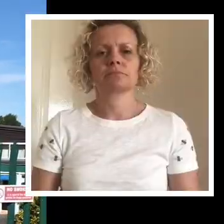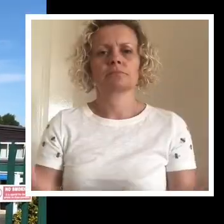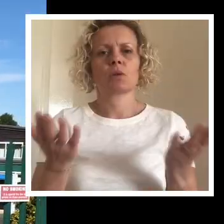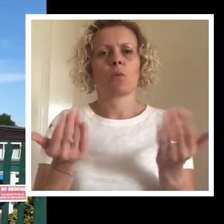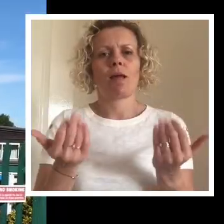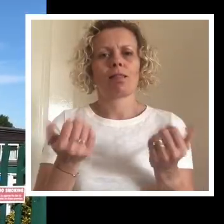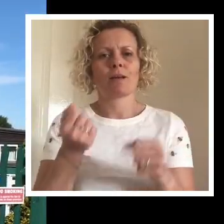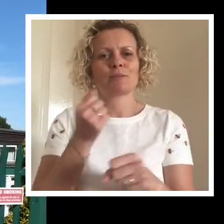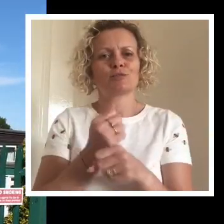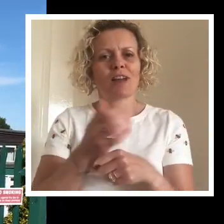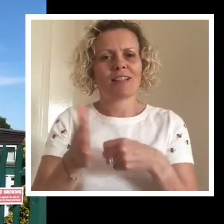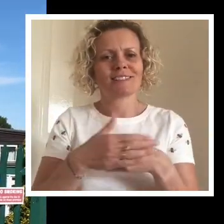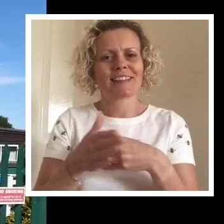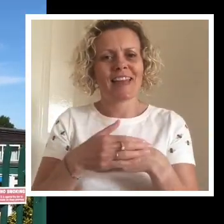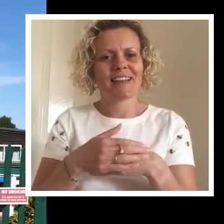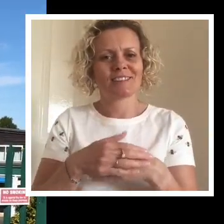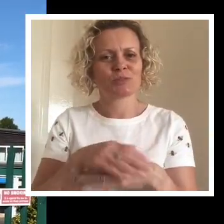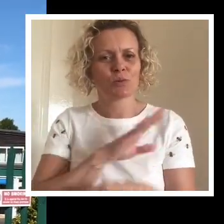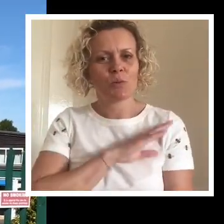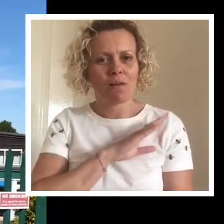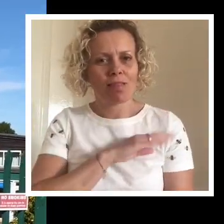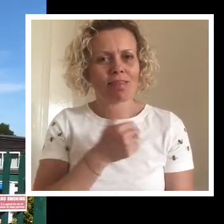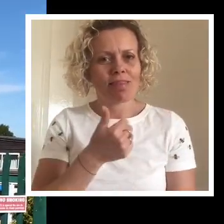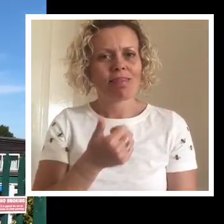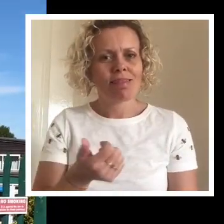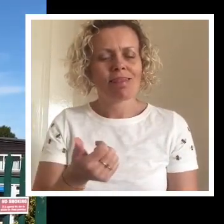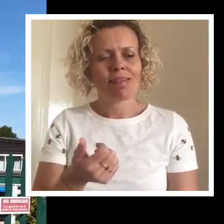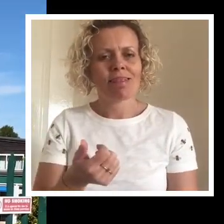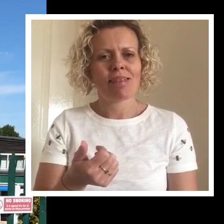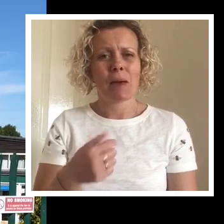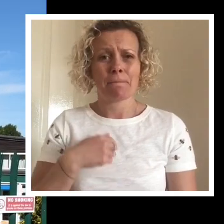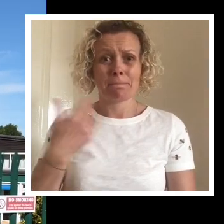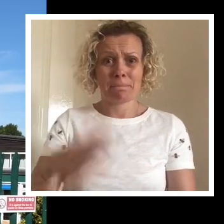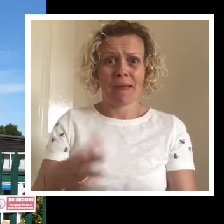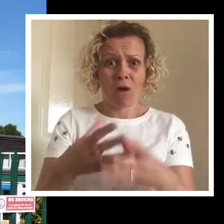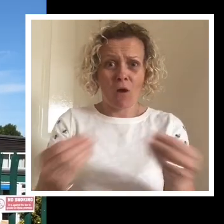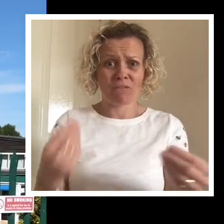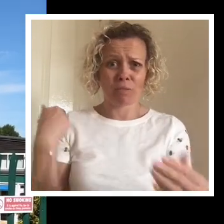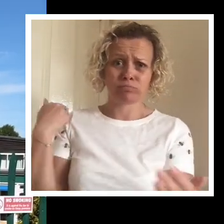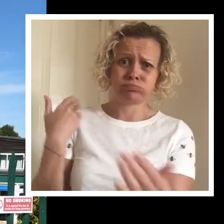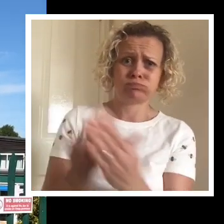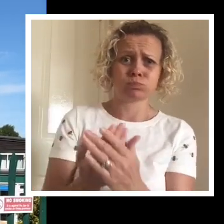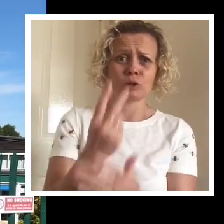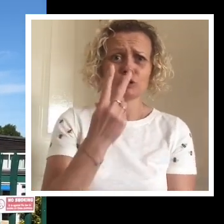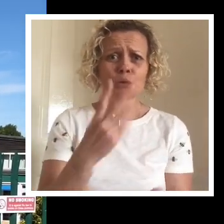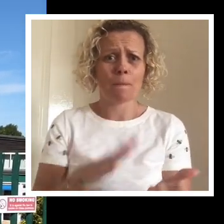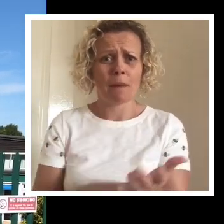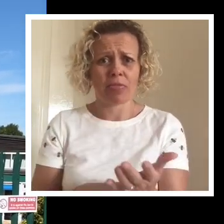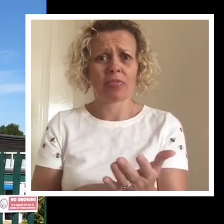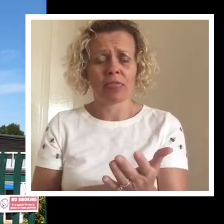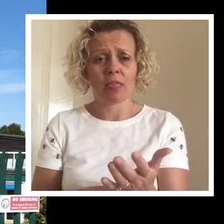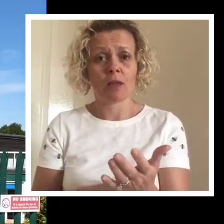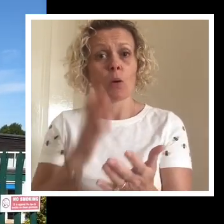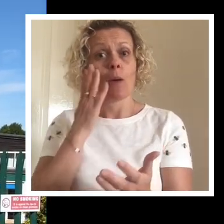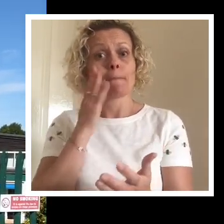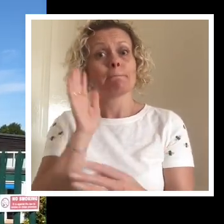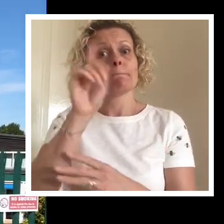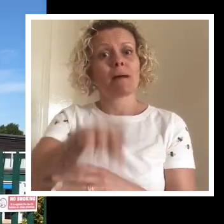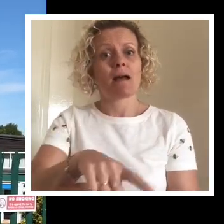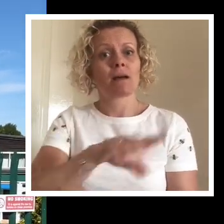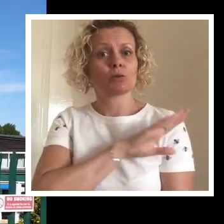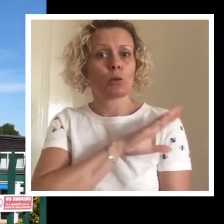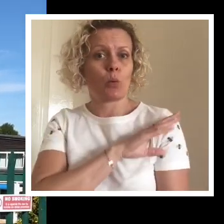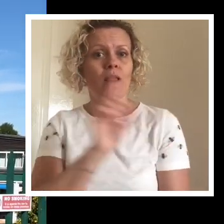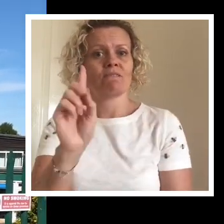Welcome back to Jarlsgate Primary School boys and girls. We've been absent for nearly two months now and from the 1st of June